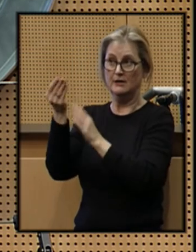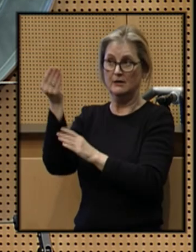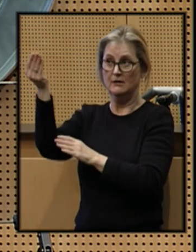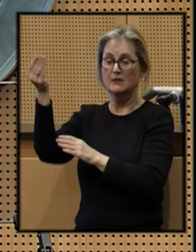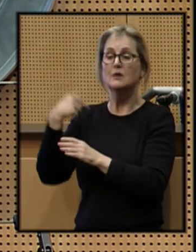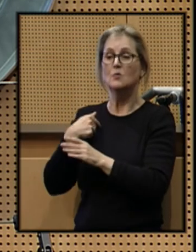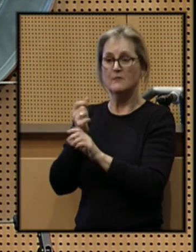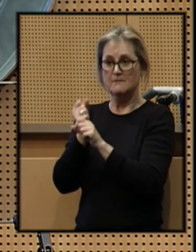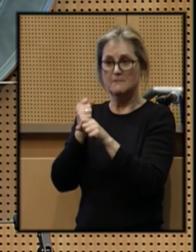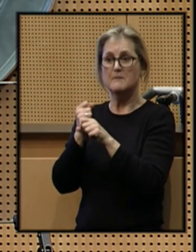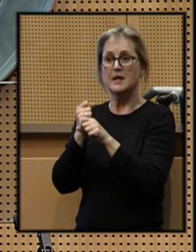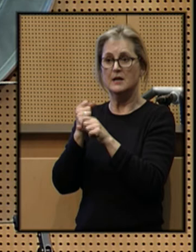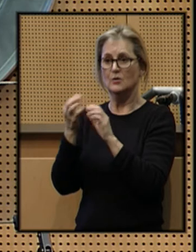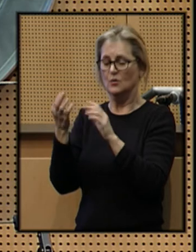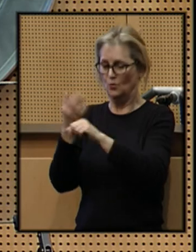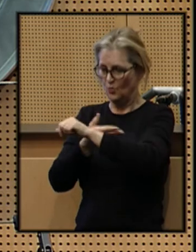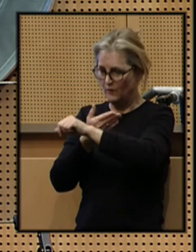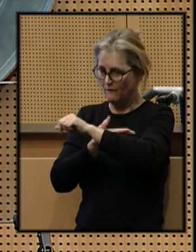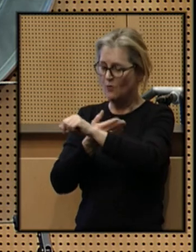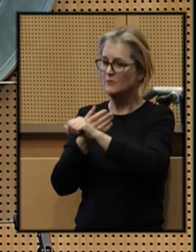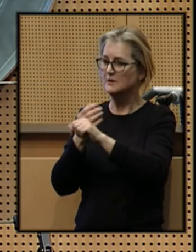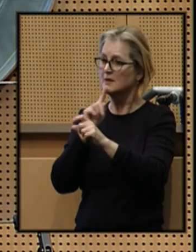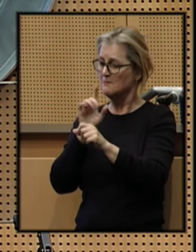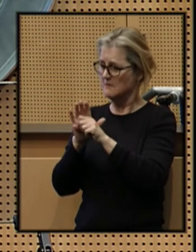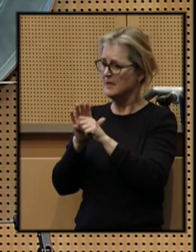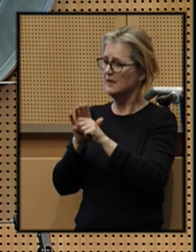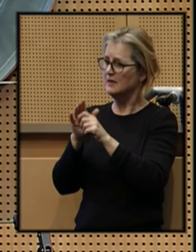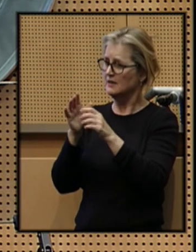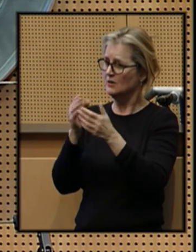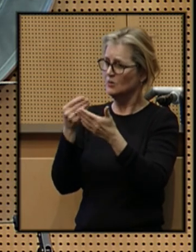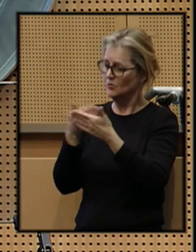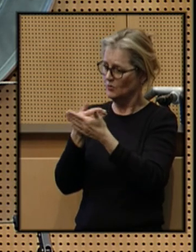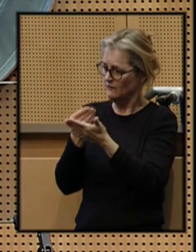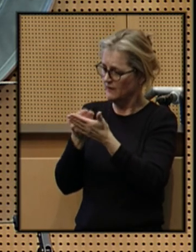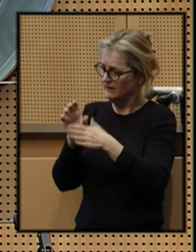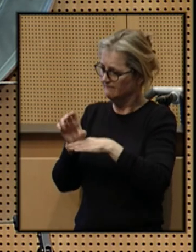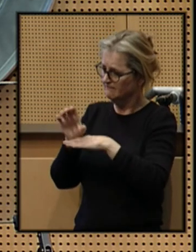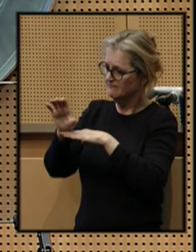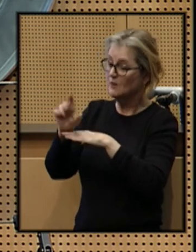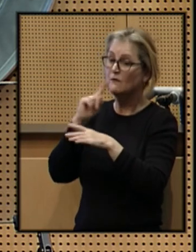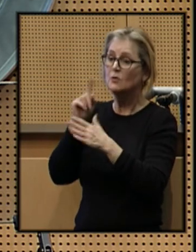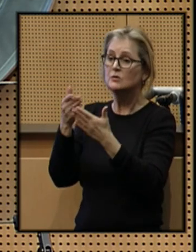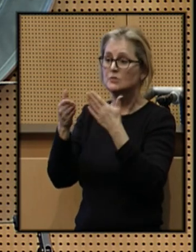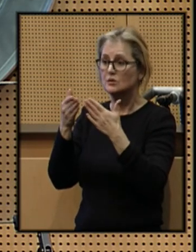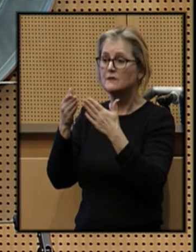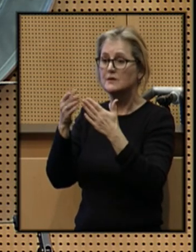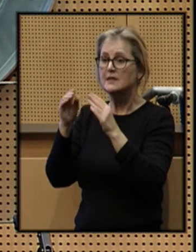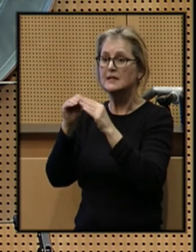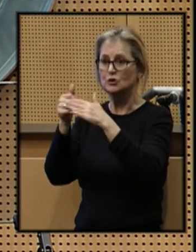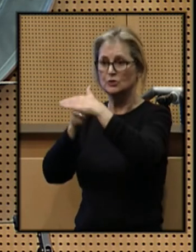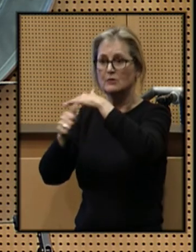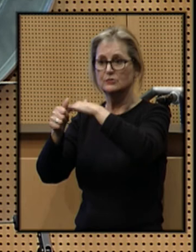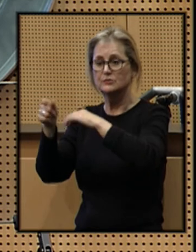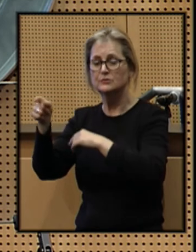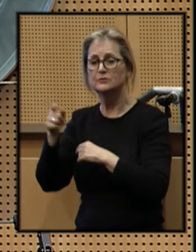We have made major reforms and committed significant new funding for services and shelters.